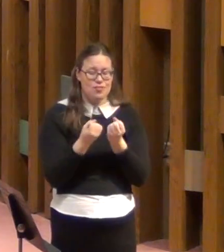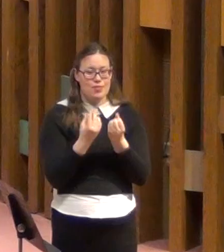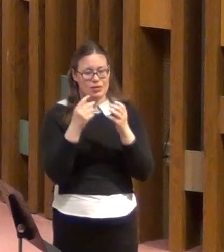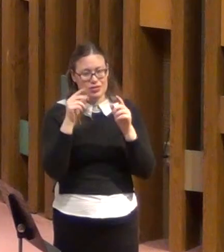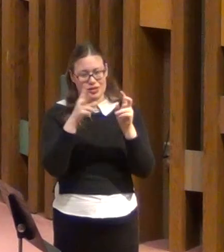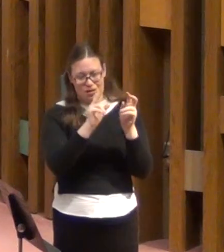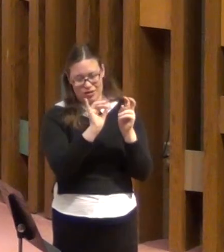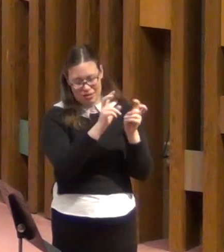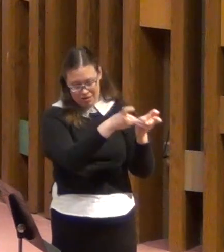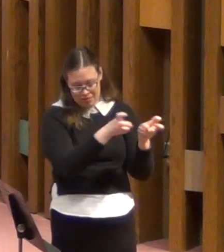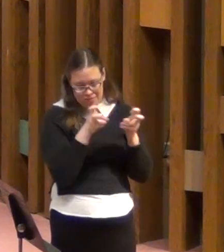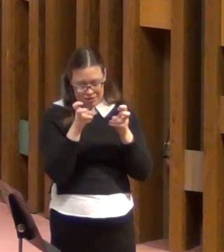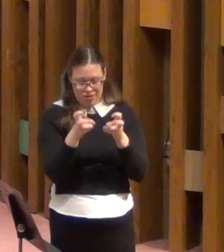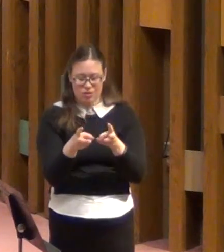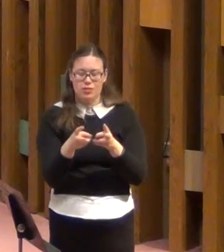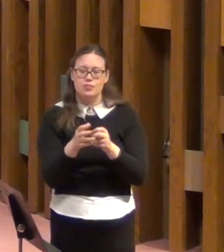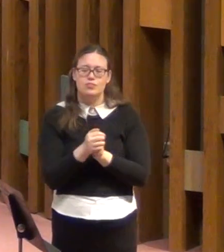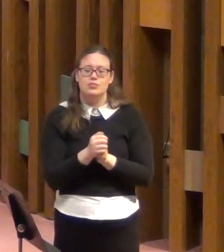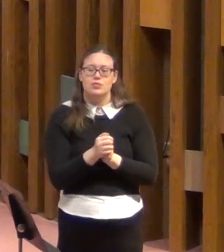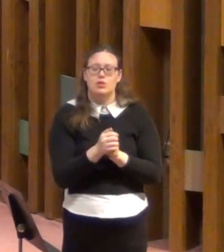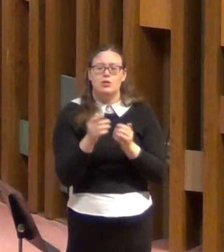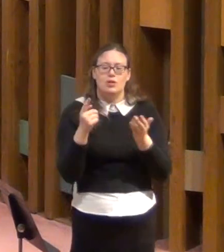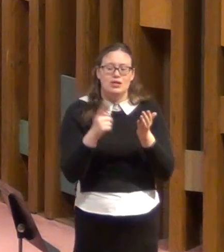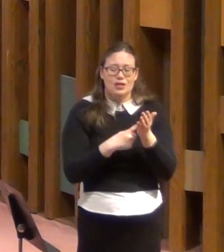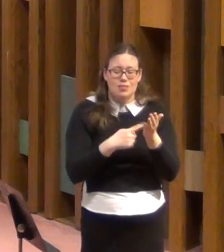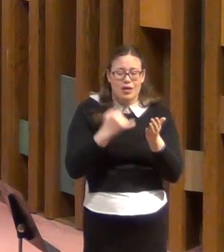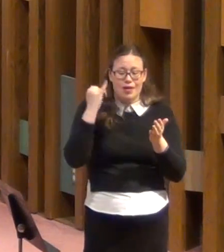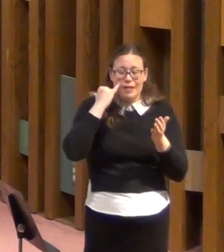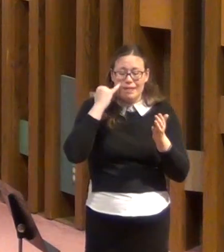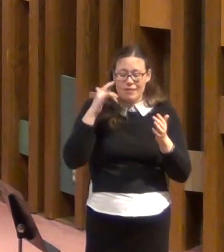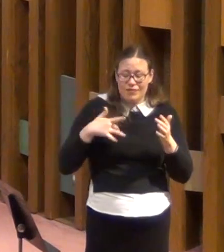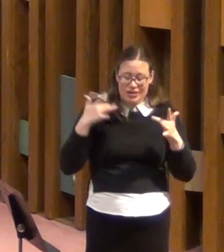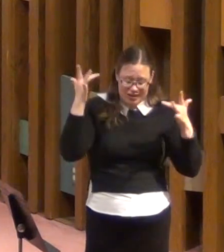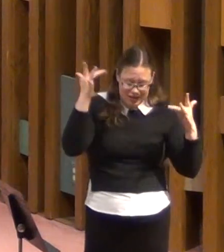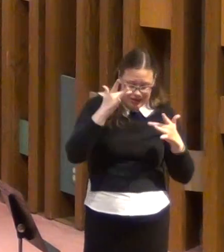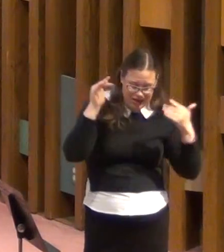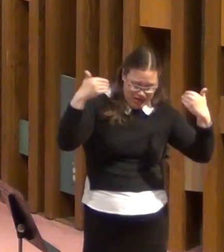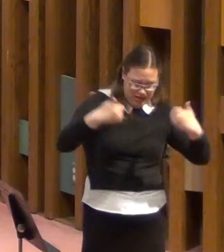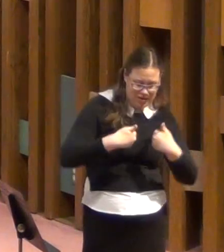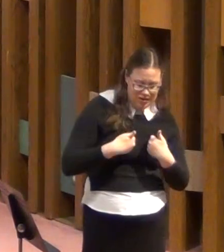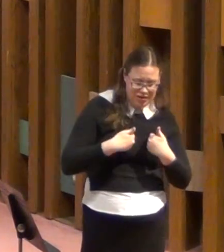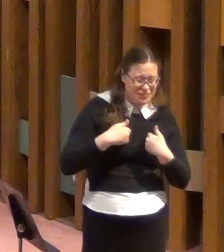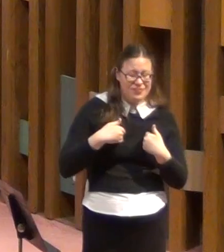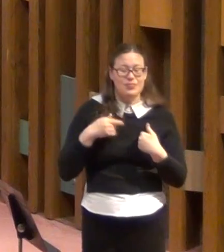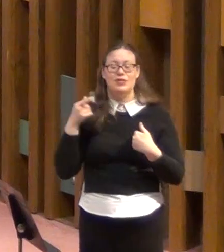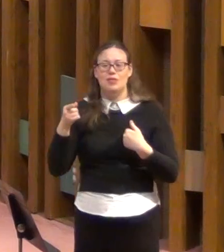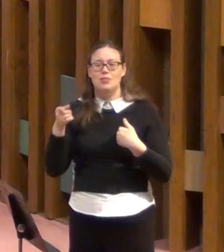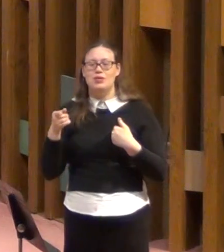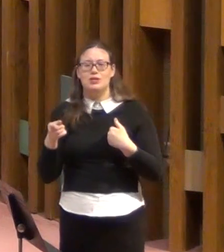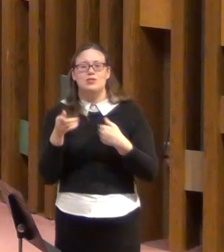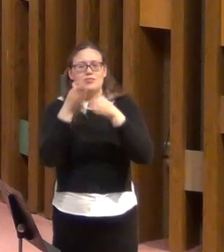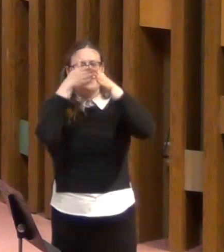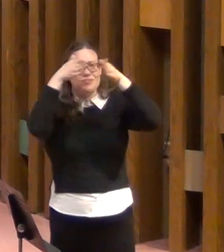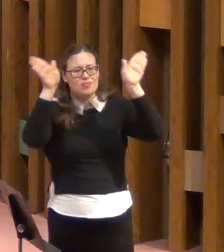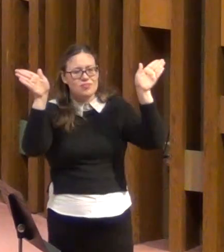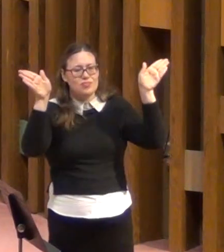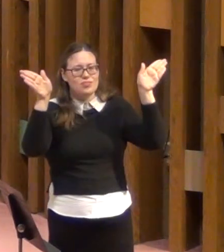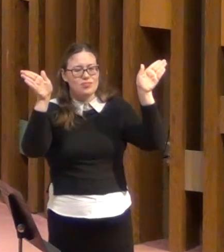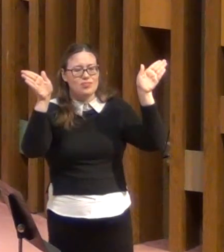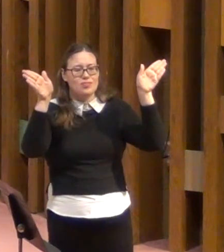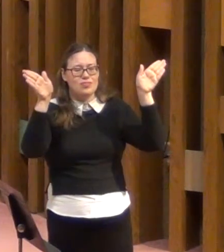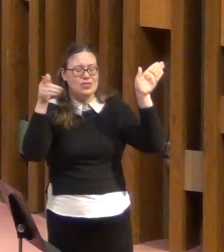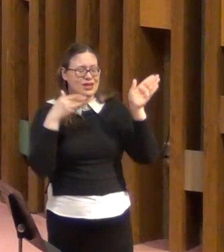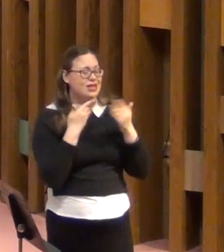personal effects of our experiences and our illnesses, but all here is showing a broader vision by thanking